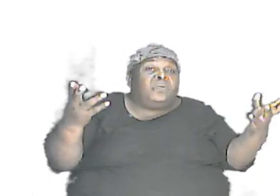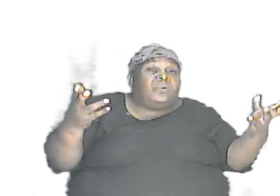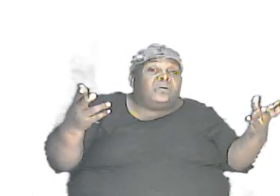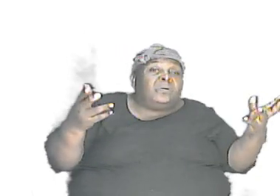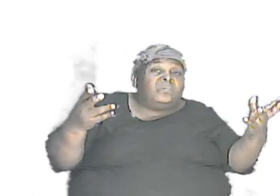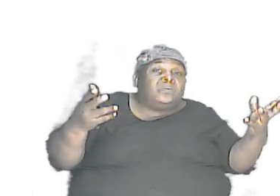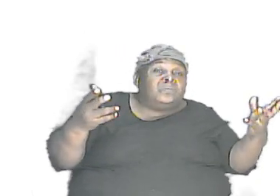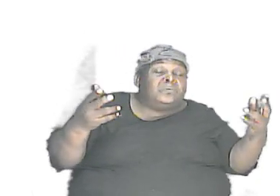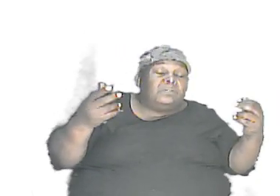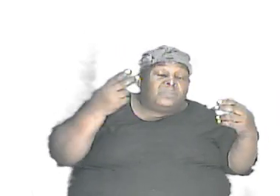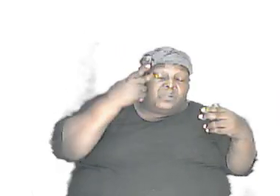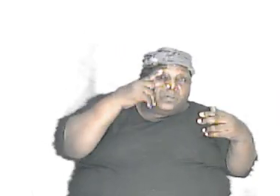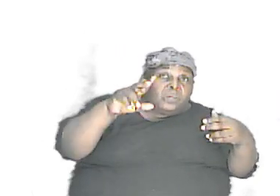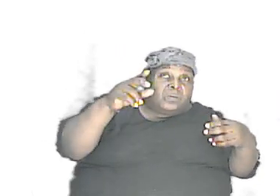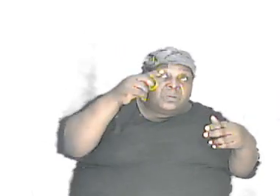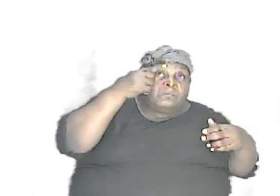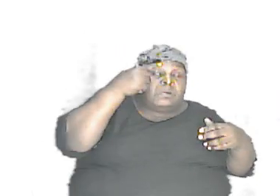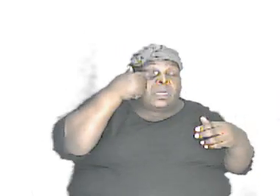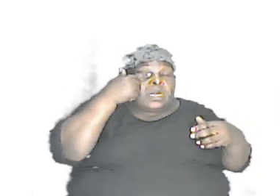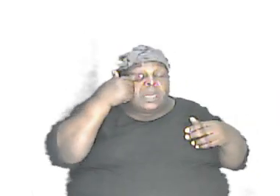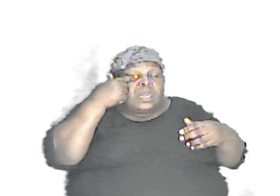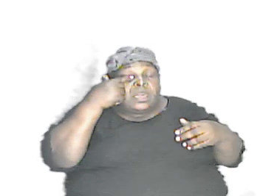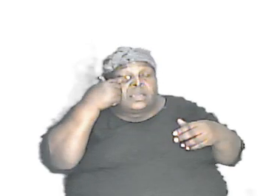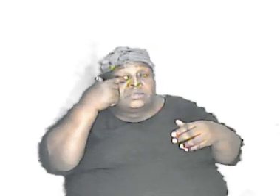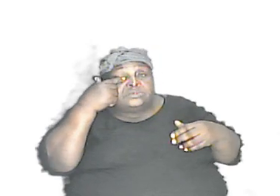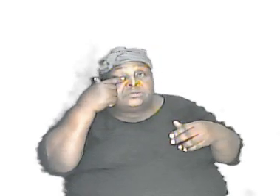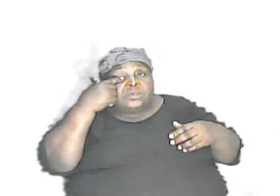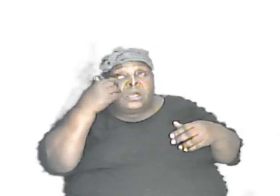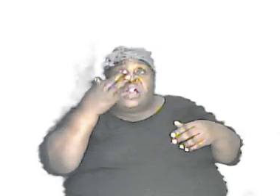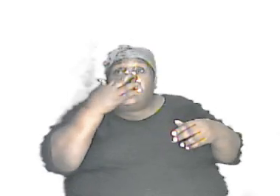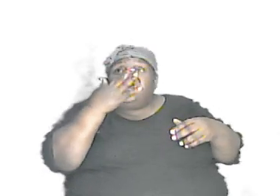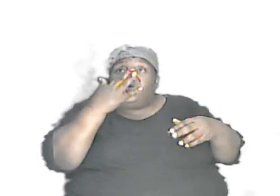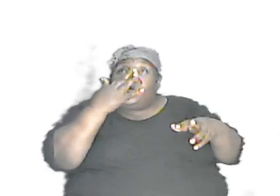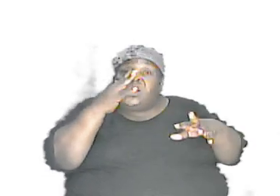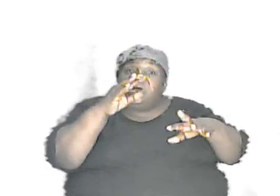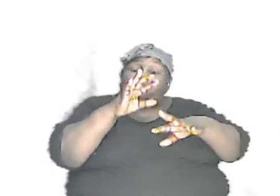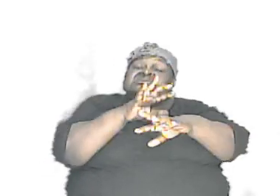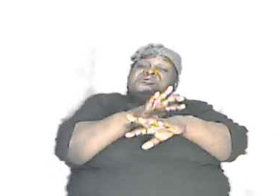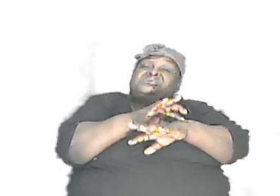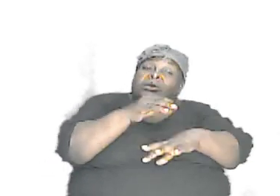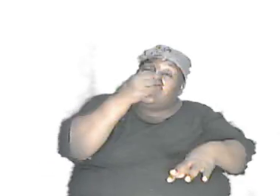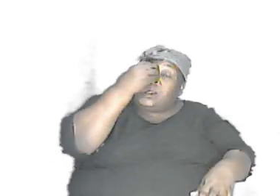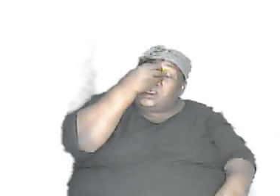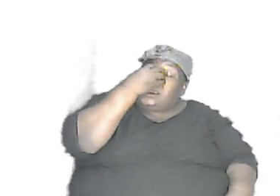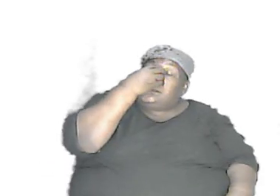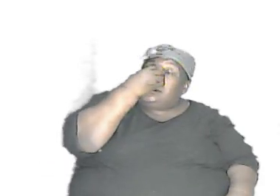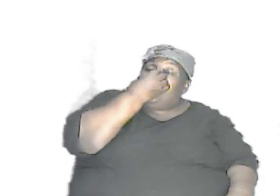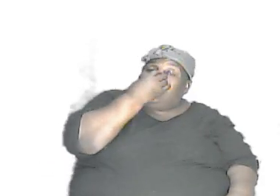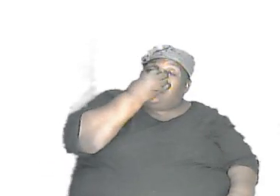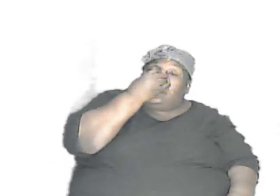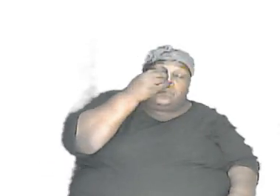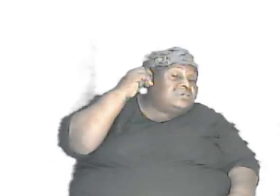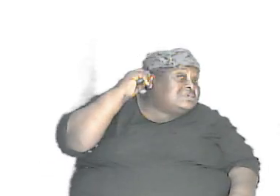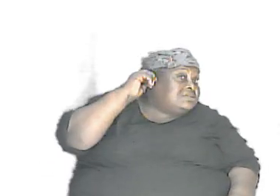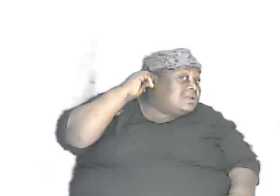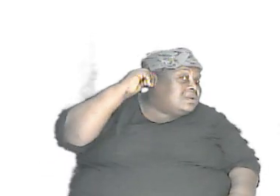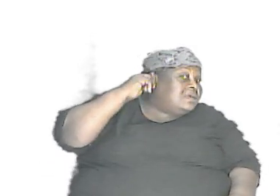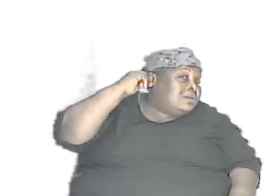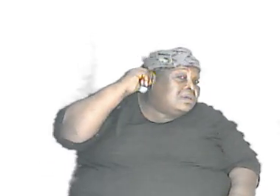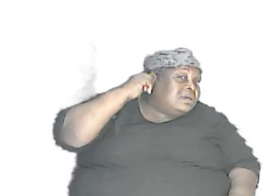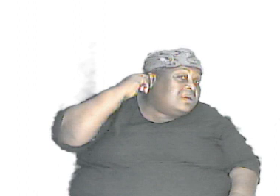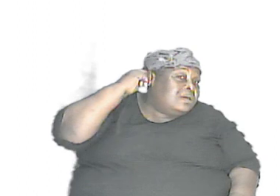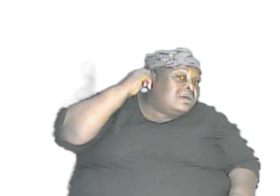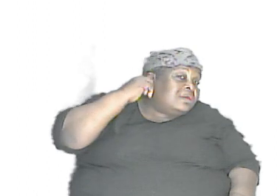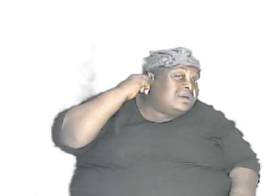terms of their eyes what kind of feature they will have in terms of their nose and their ears etc